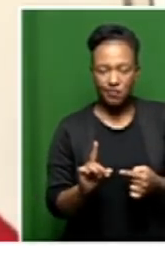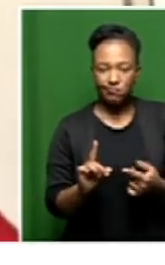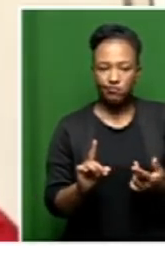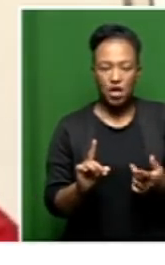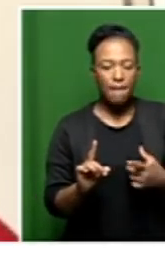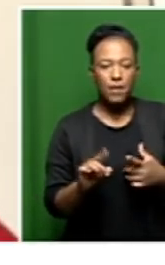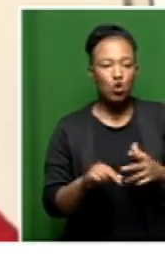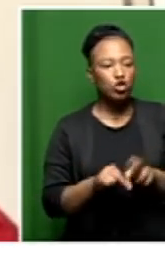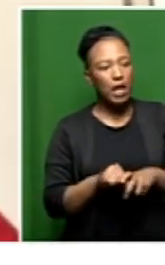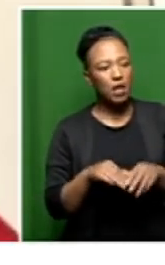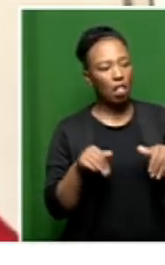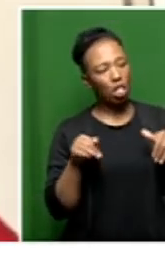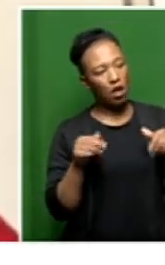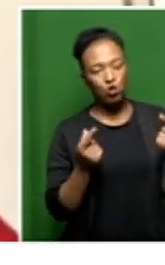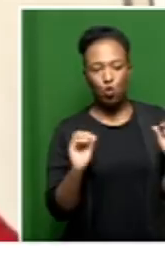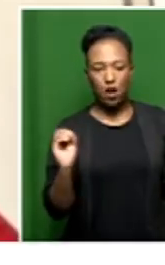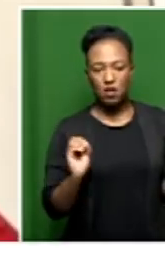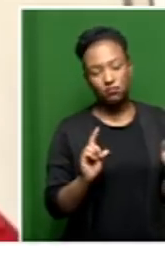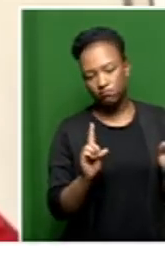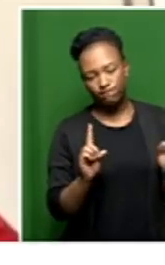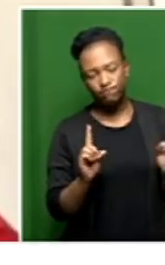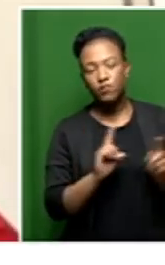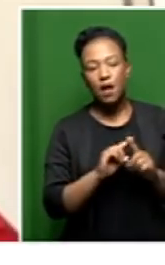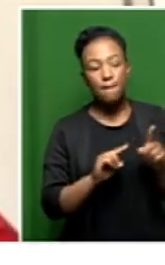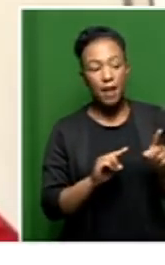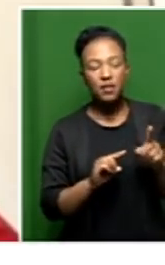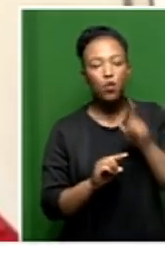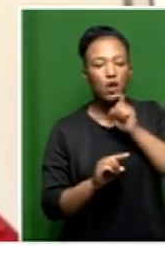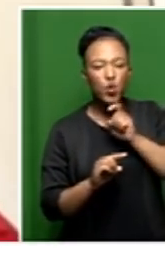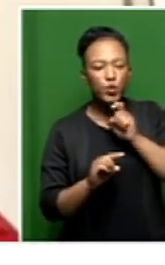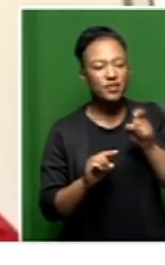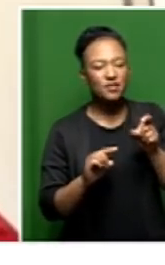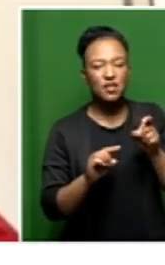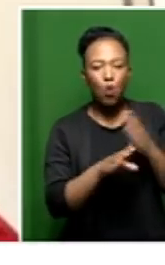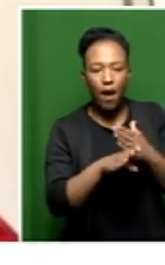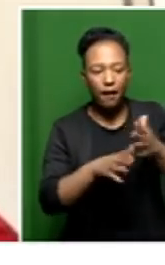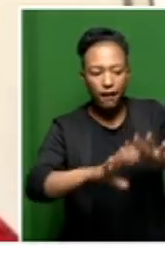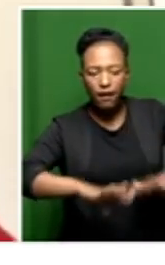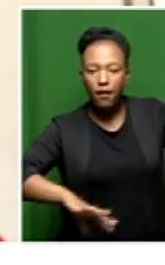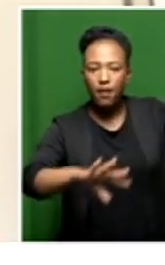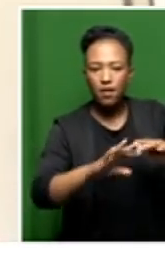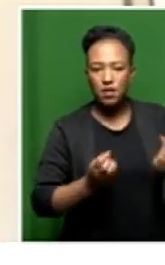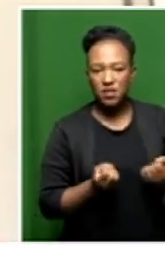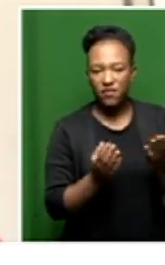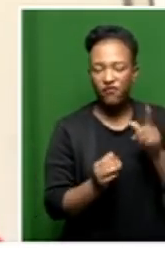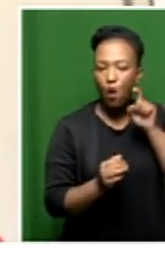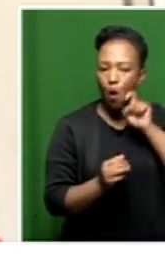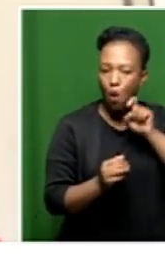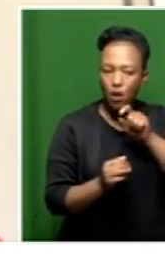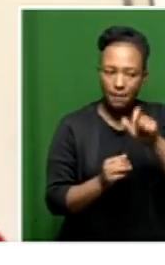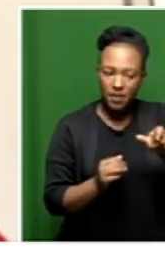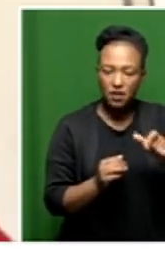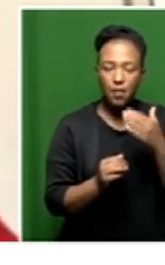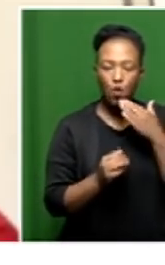they would just sit around and not do anything, but they will be utilized within the services for older persons